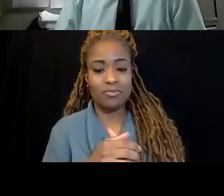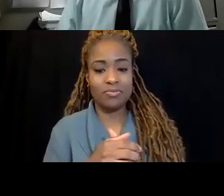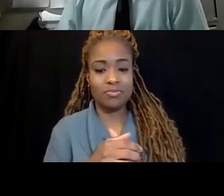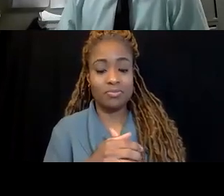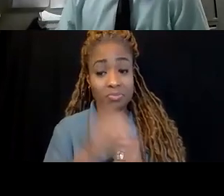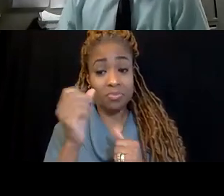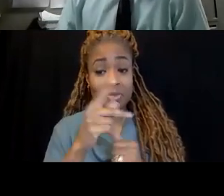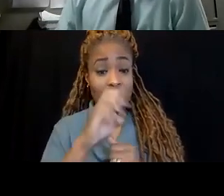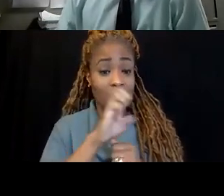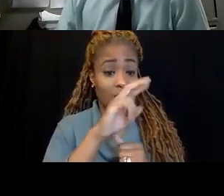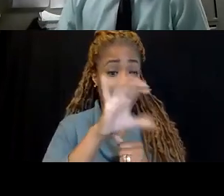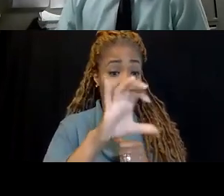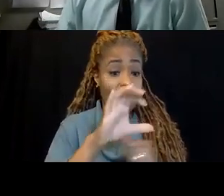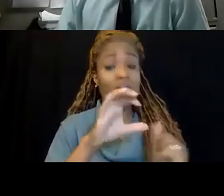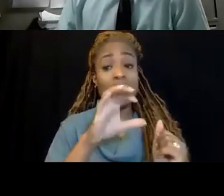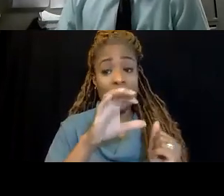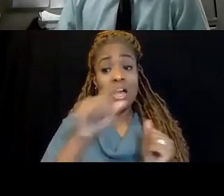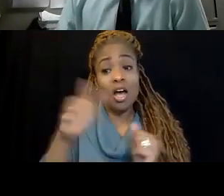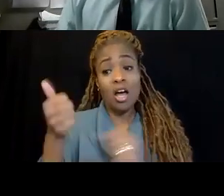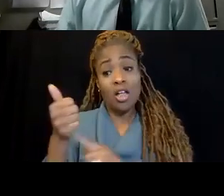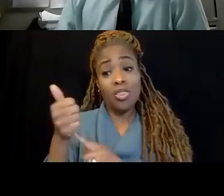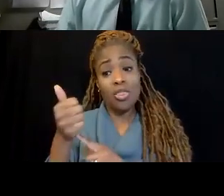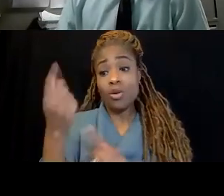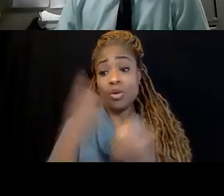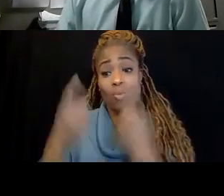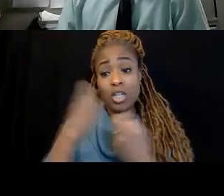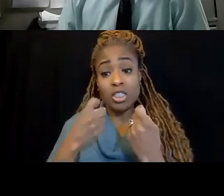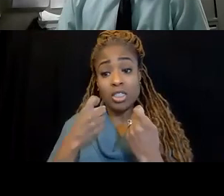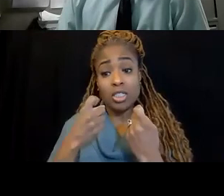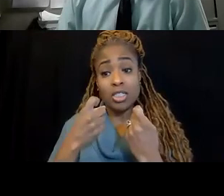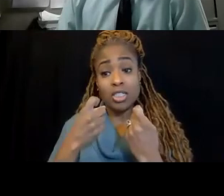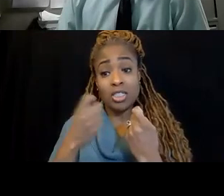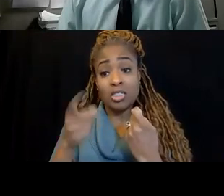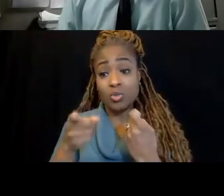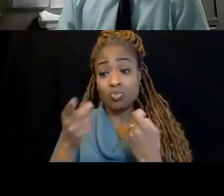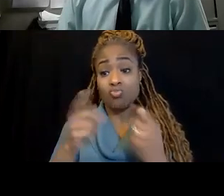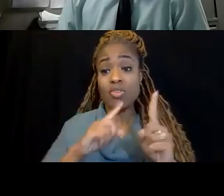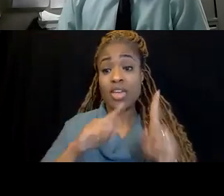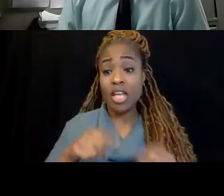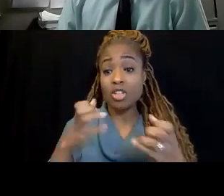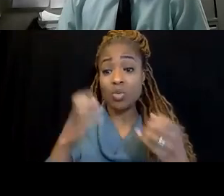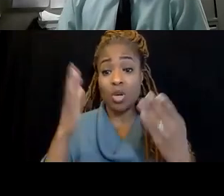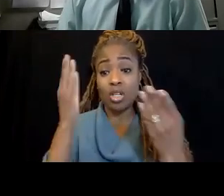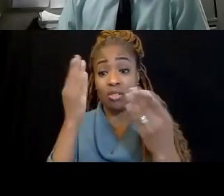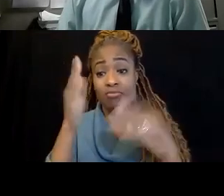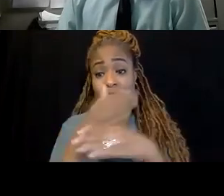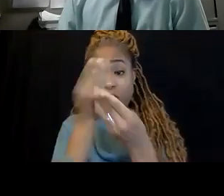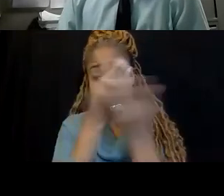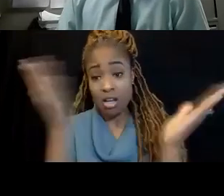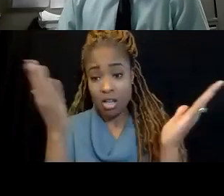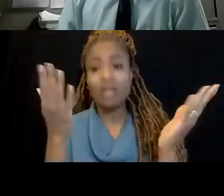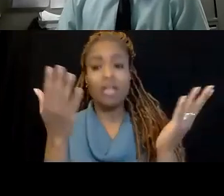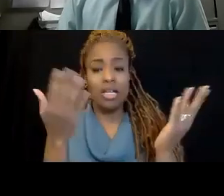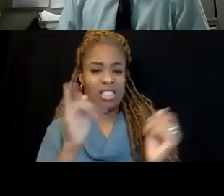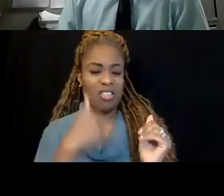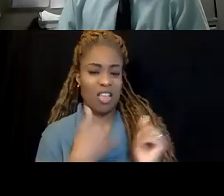Okay. Eric, are there other questions that you answer that you'd like to share with us? Yeah. We still have two